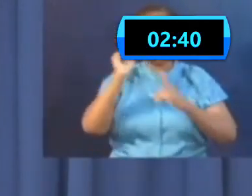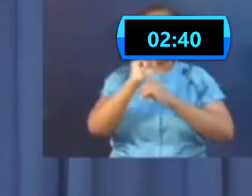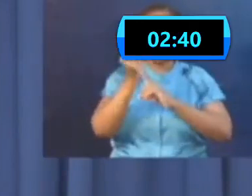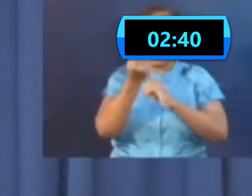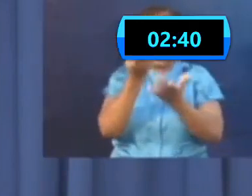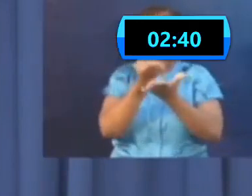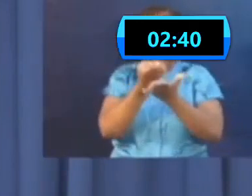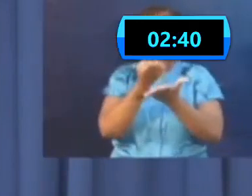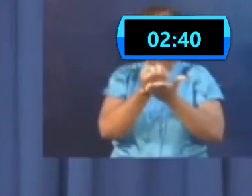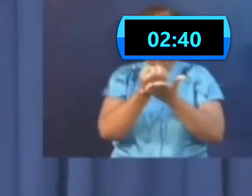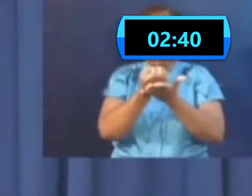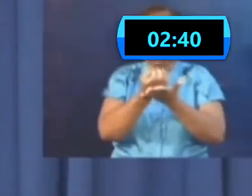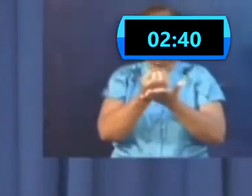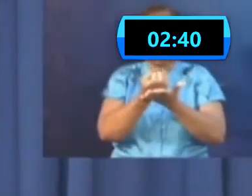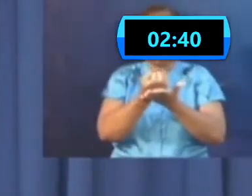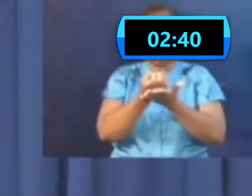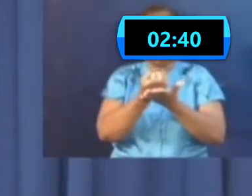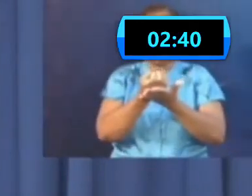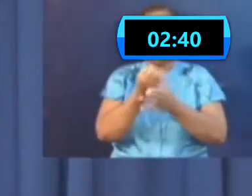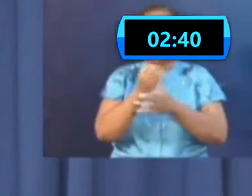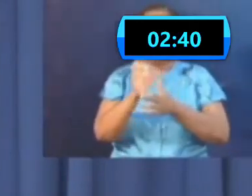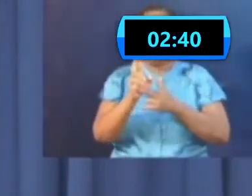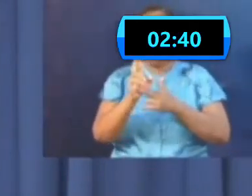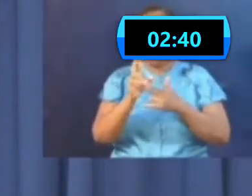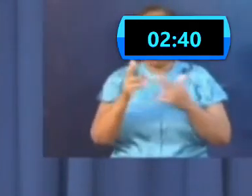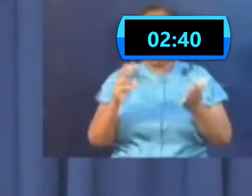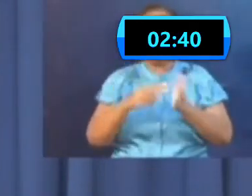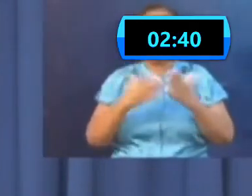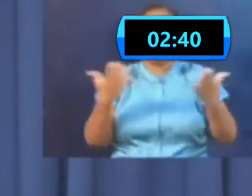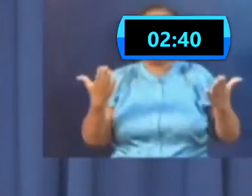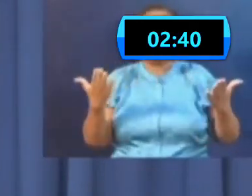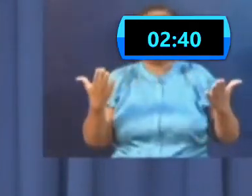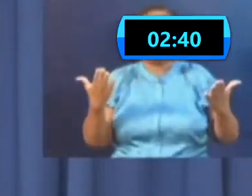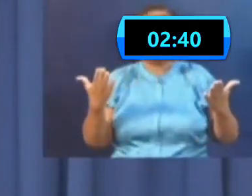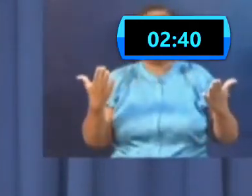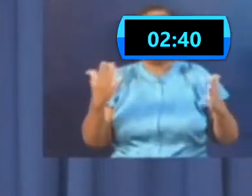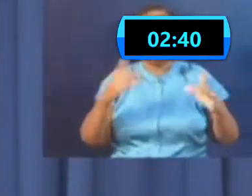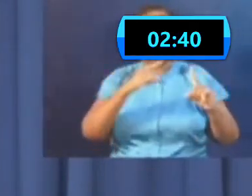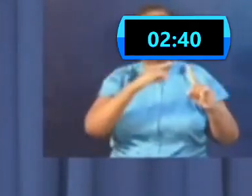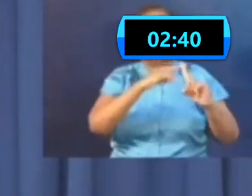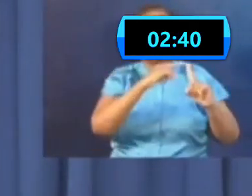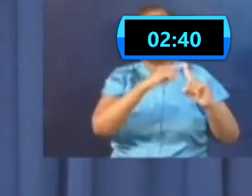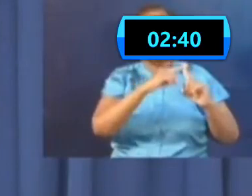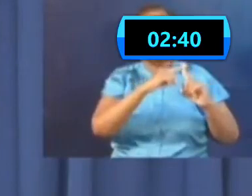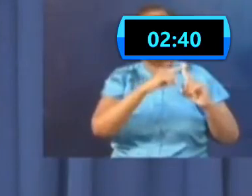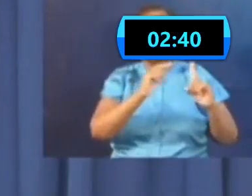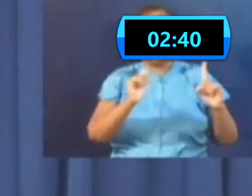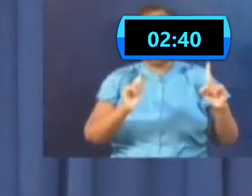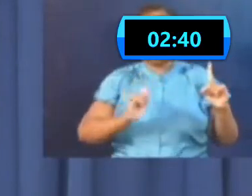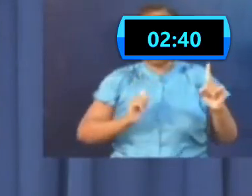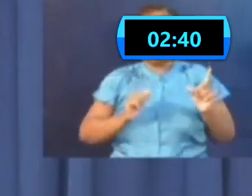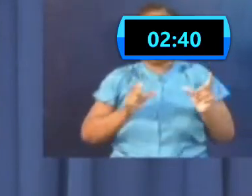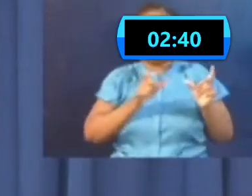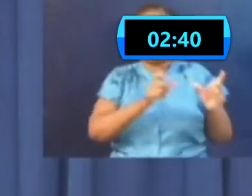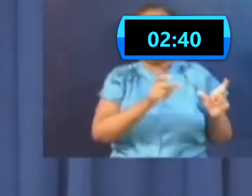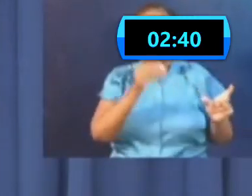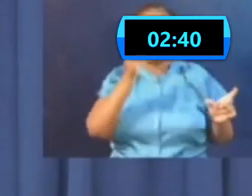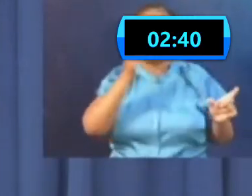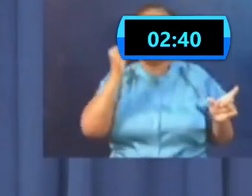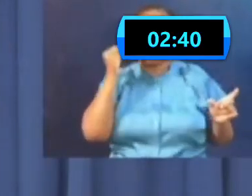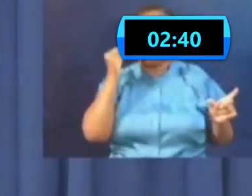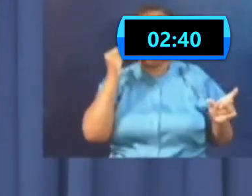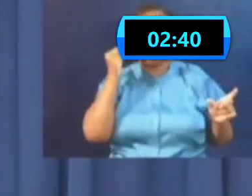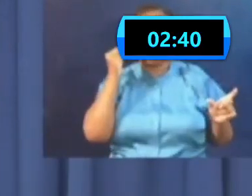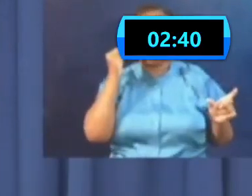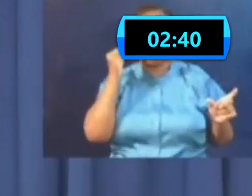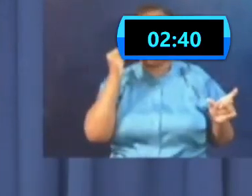you have a positive case which is now allowed to self-quarantine at home. So for instance, you have somebody living in a